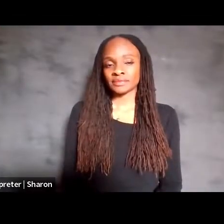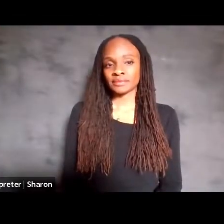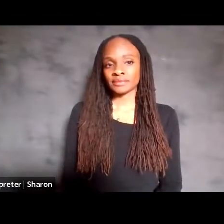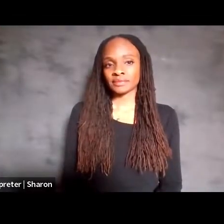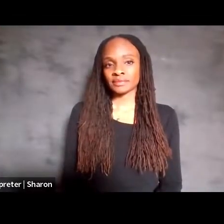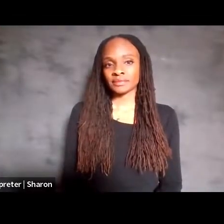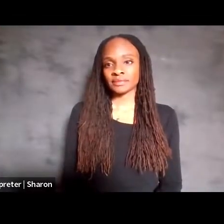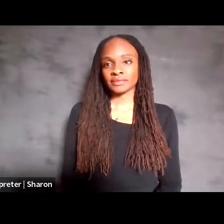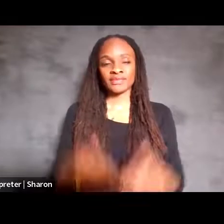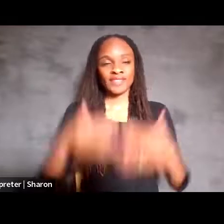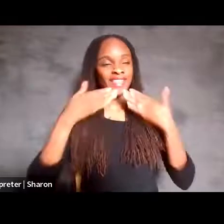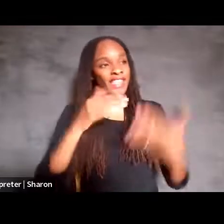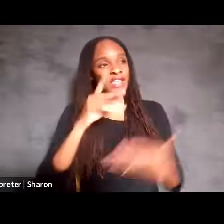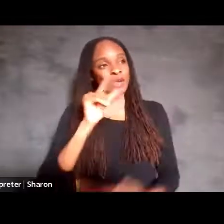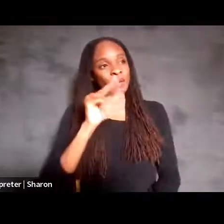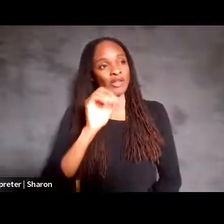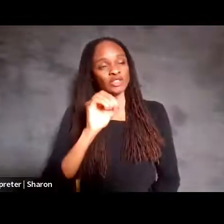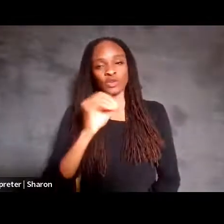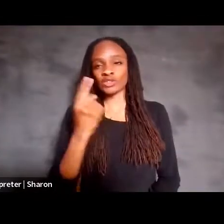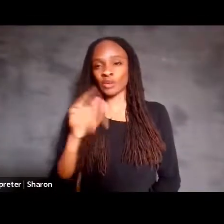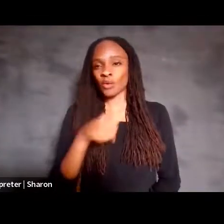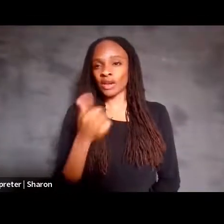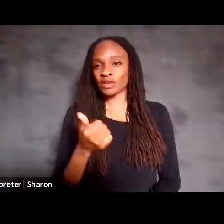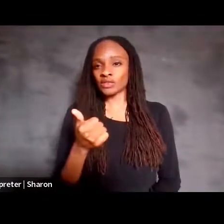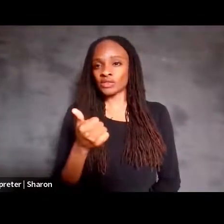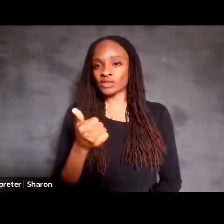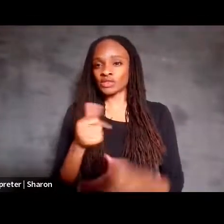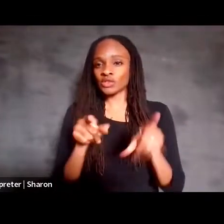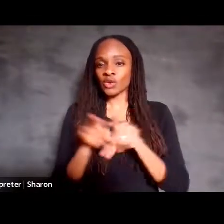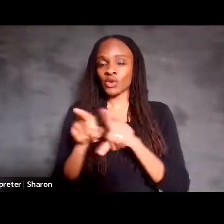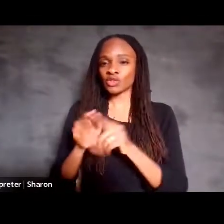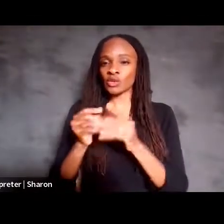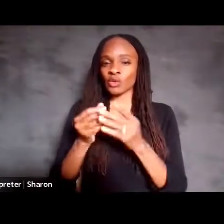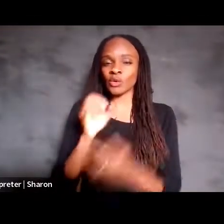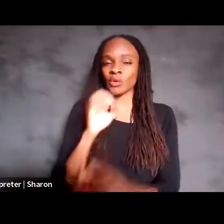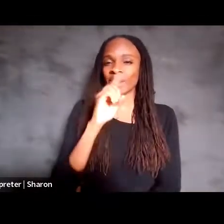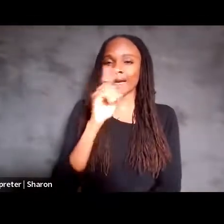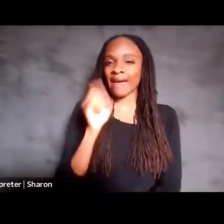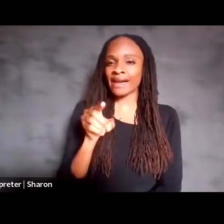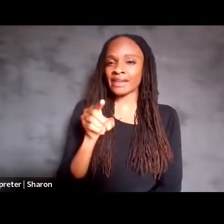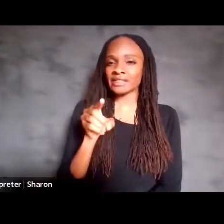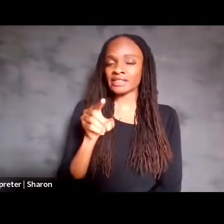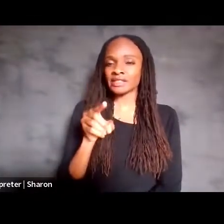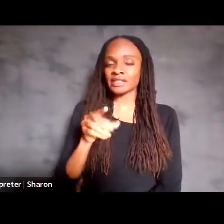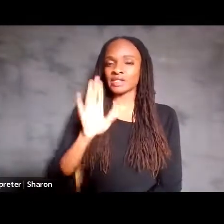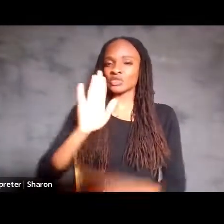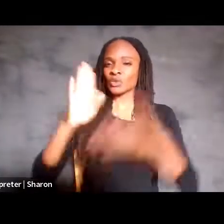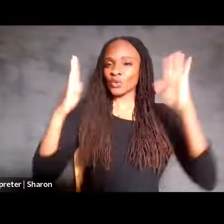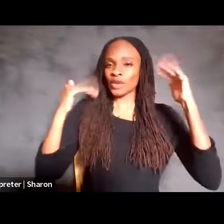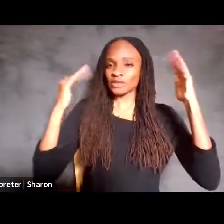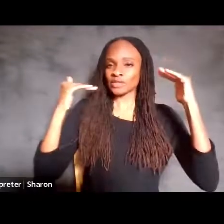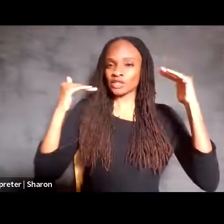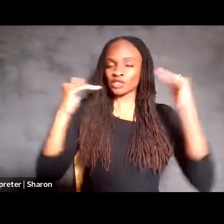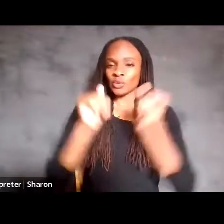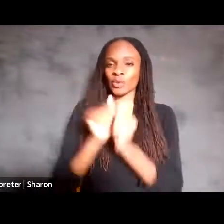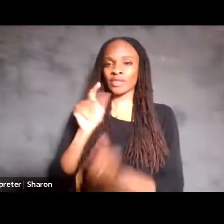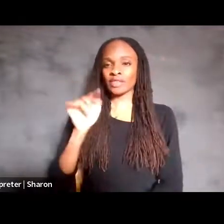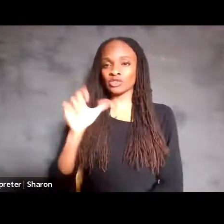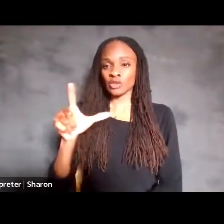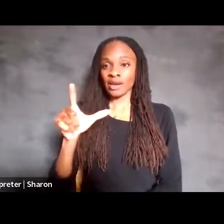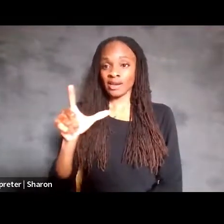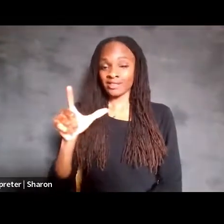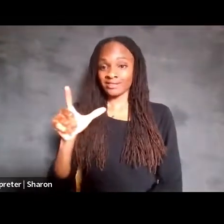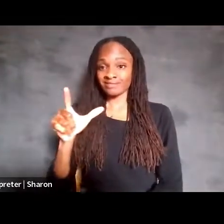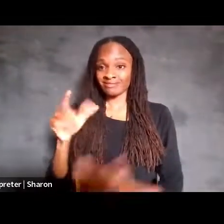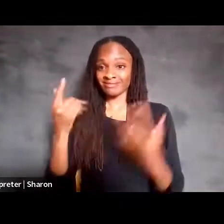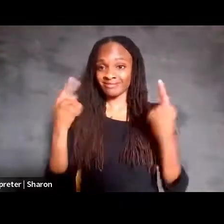Thank you, Pancho. Someone else also asked if your expectations of the trials have been realized.